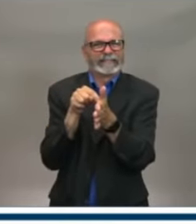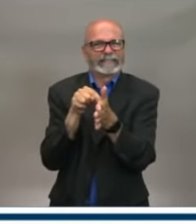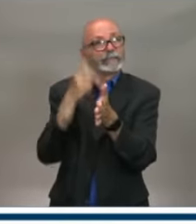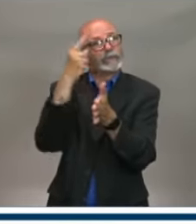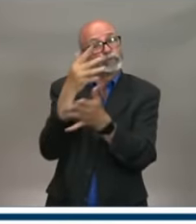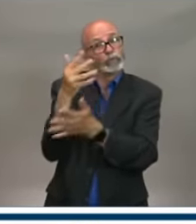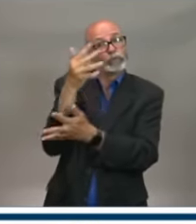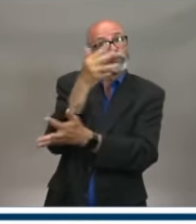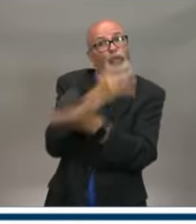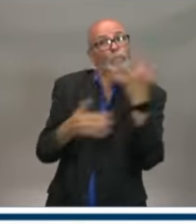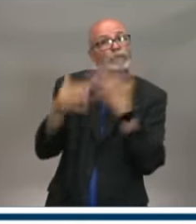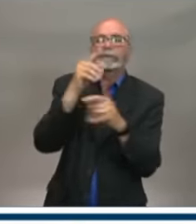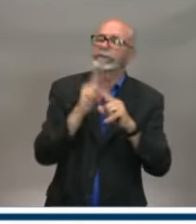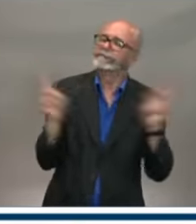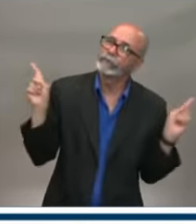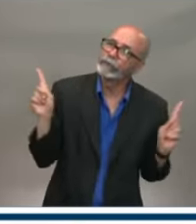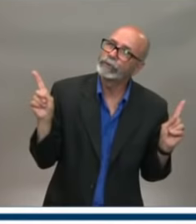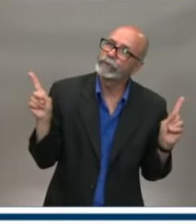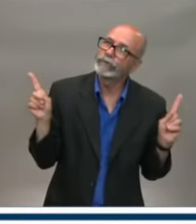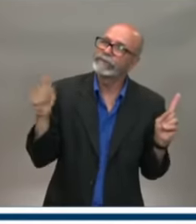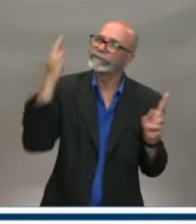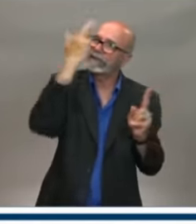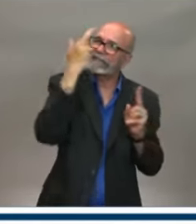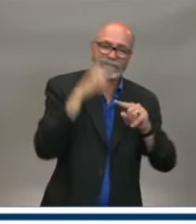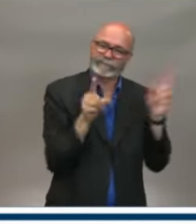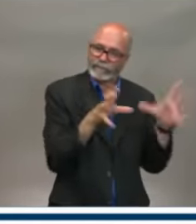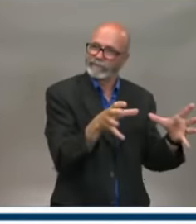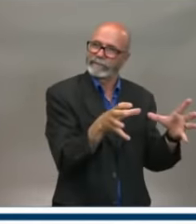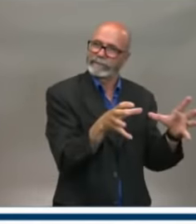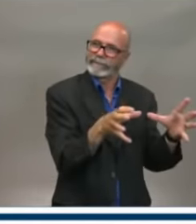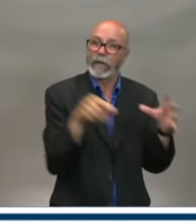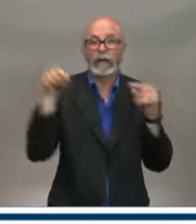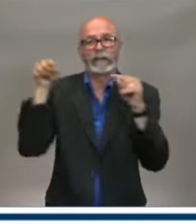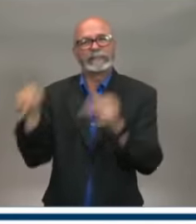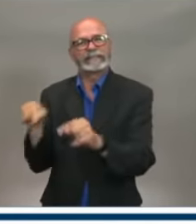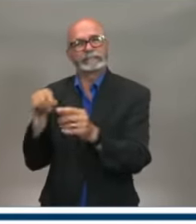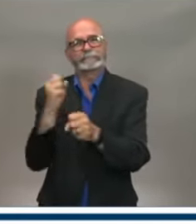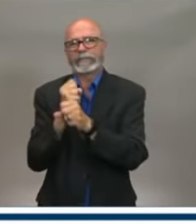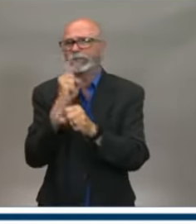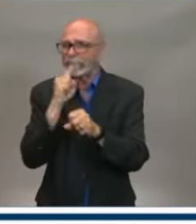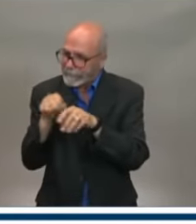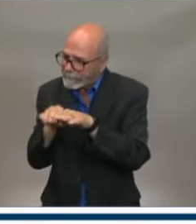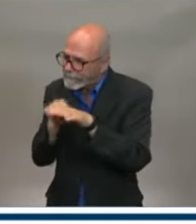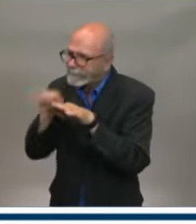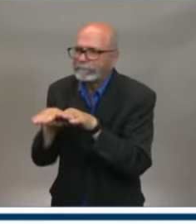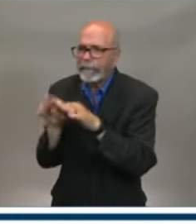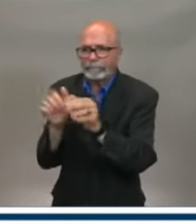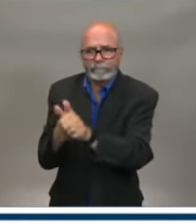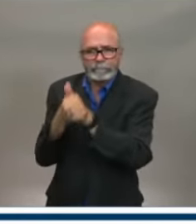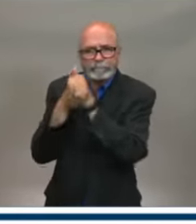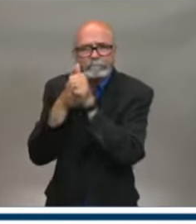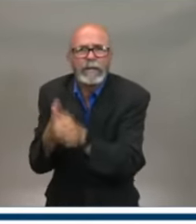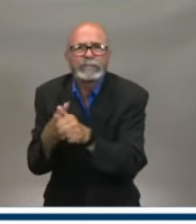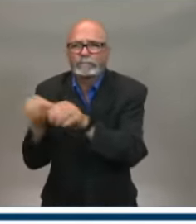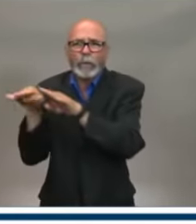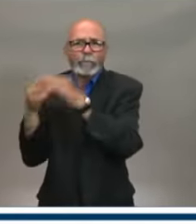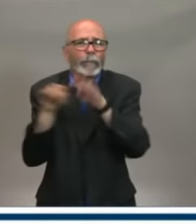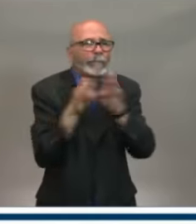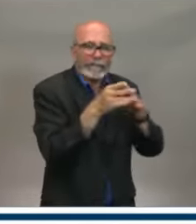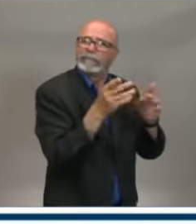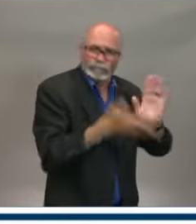different dynamics. And this is an incremental step. We're opening up a lot of things on the business side. We'll be